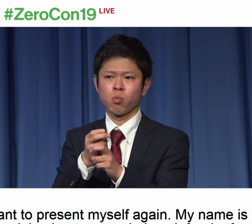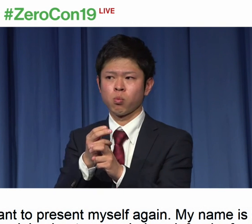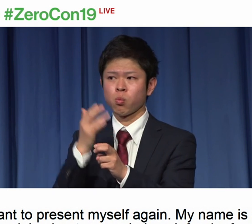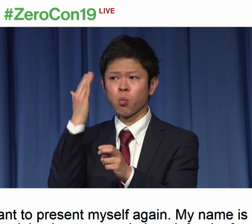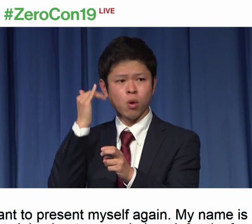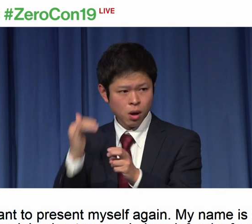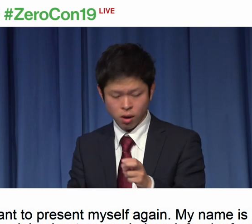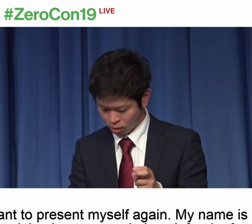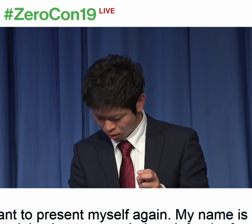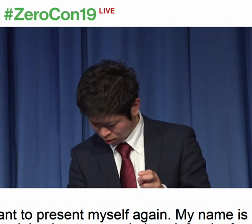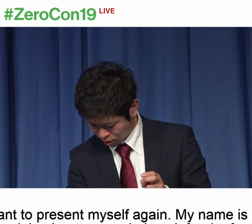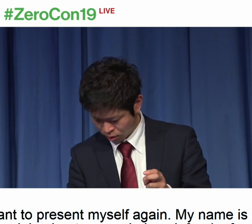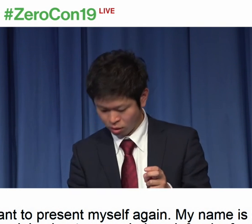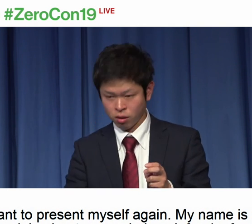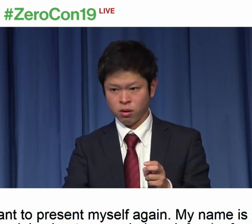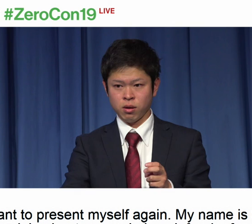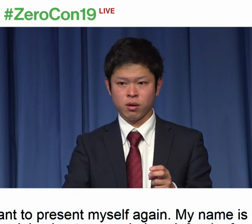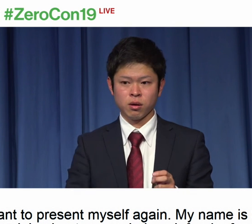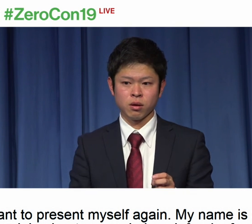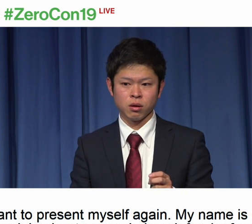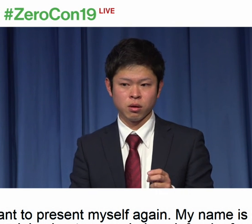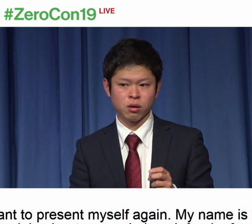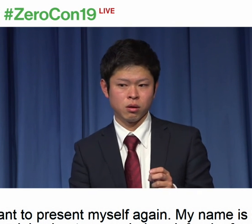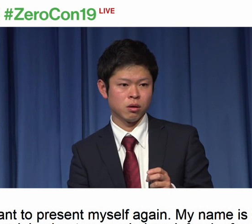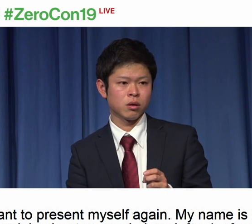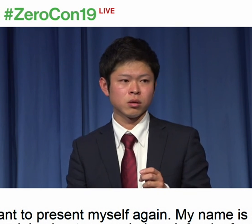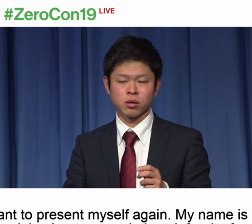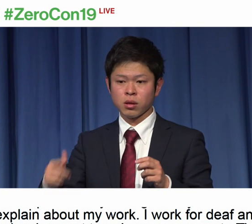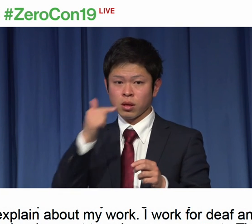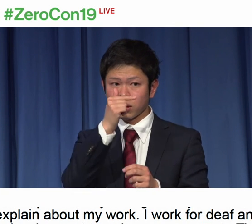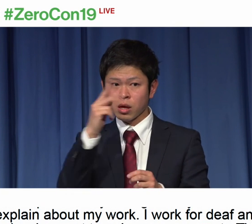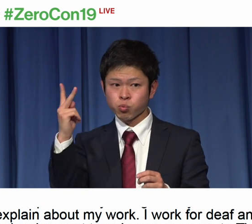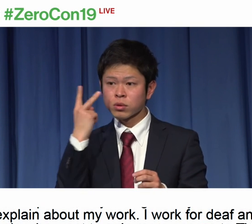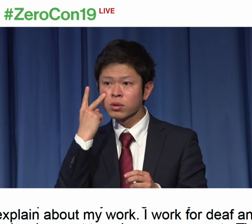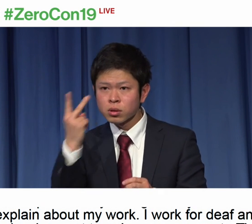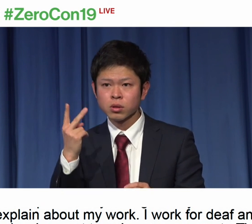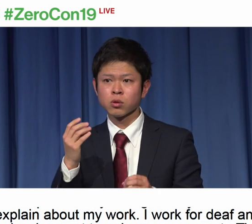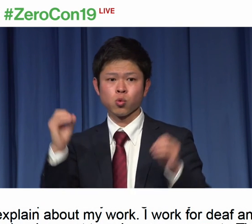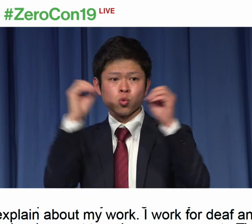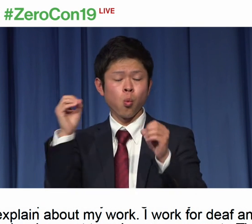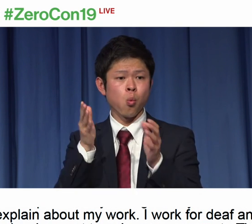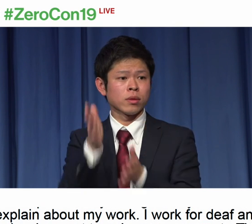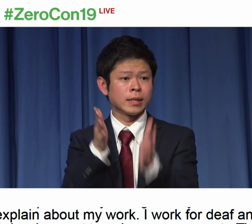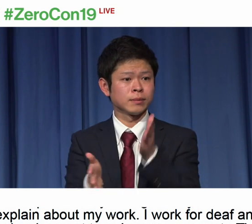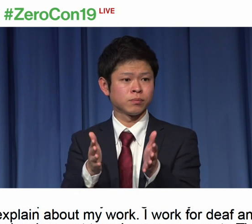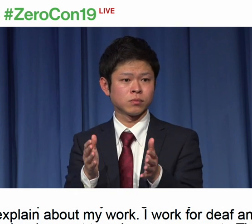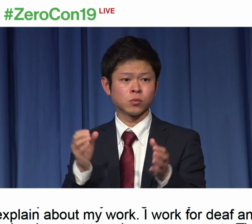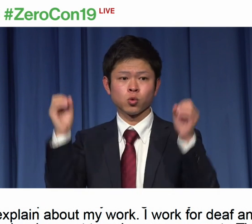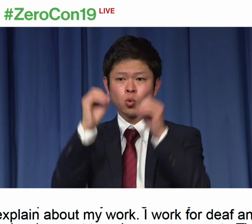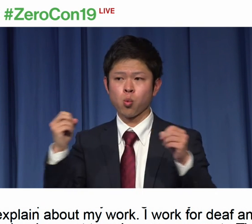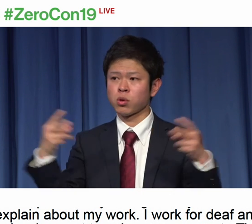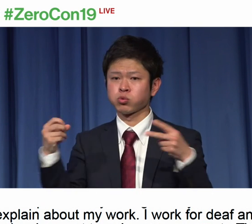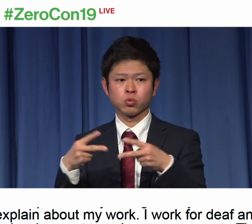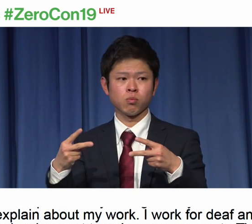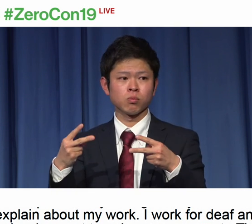And during this earthquake, deaf and hard of hearing people could not have access to information.